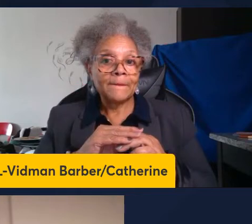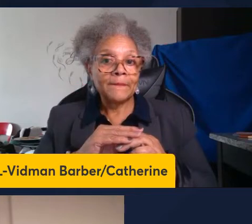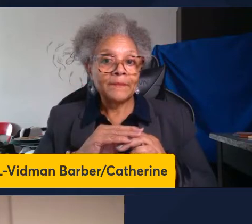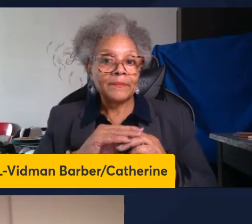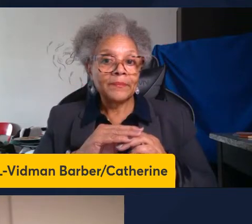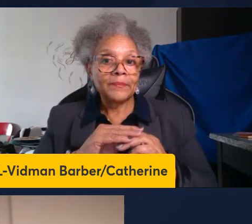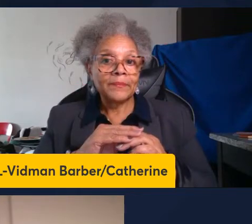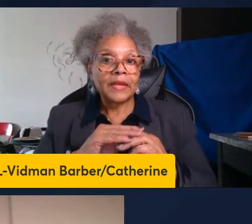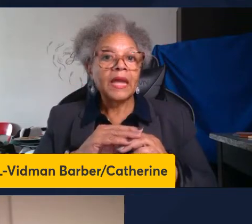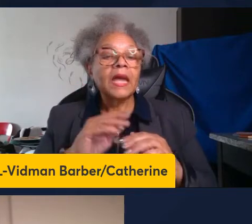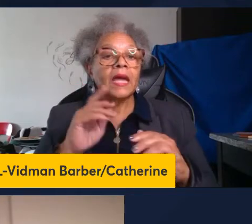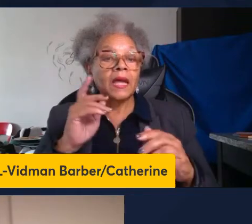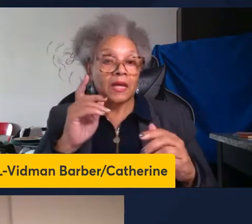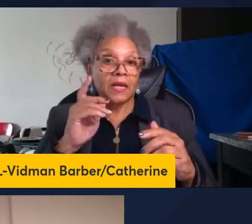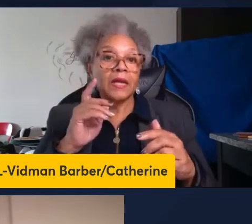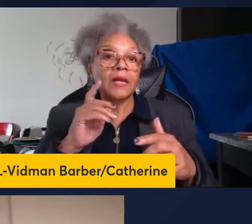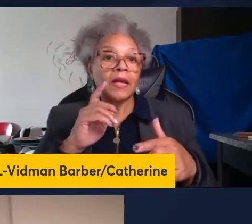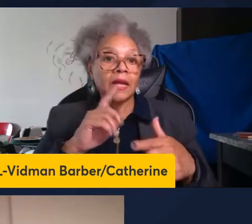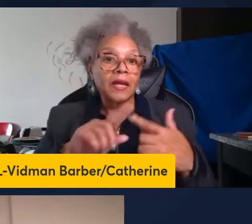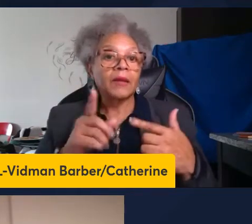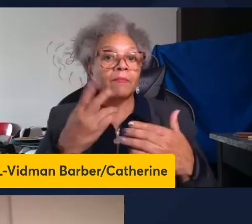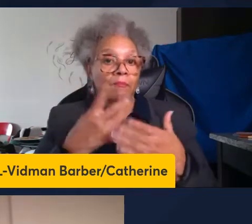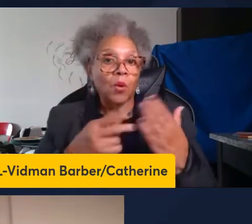models yeah yeah